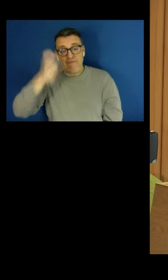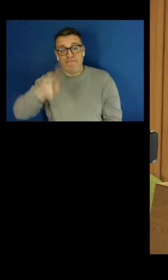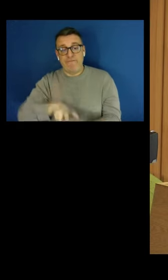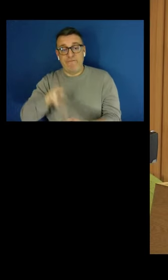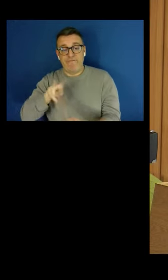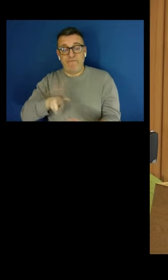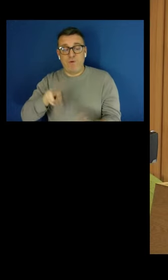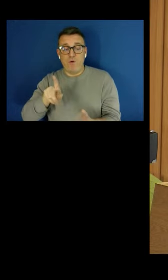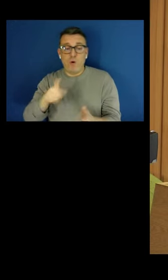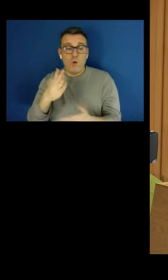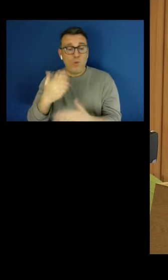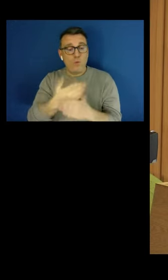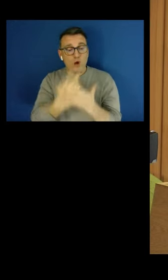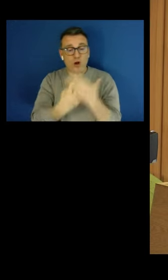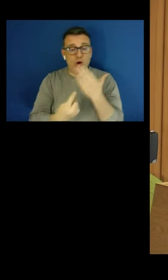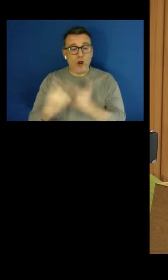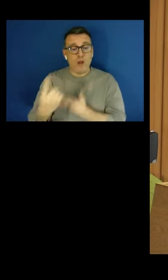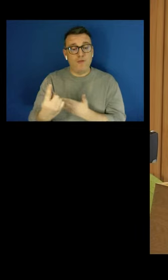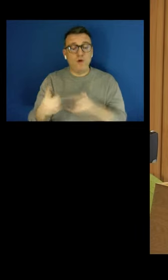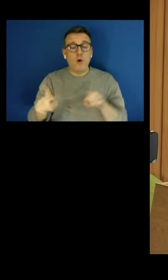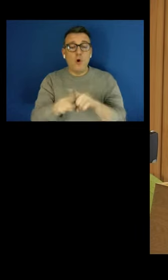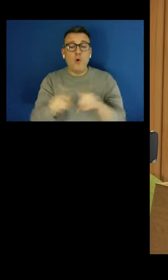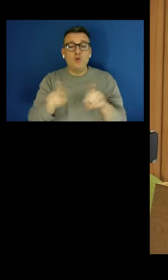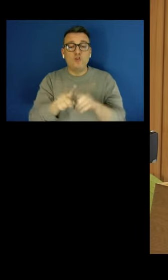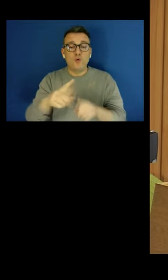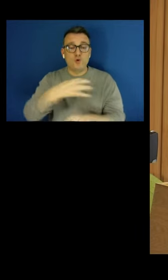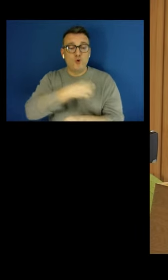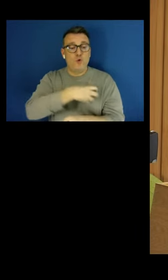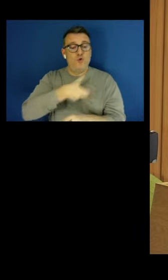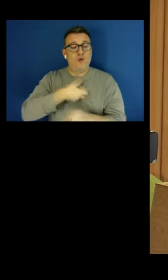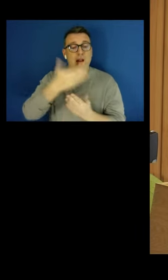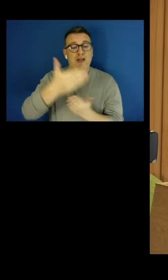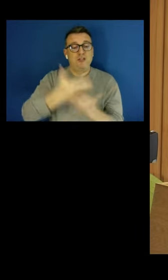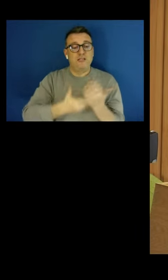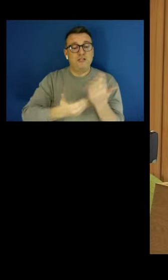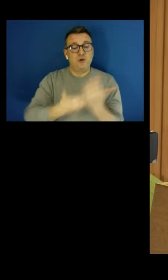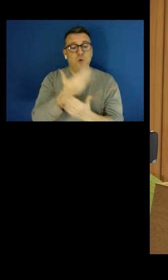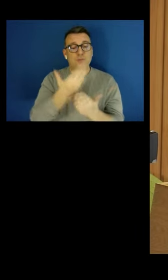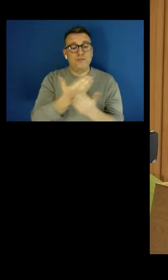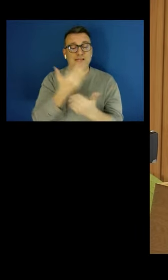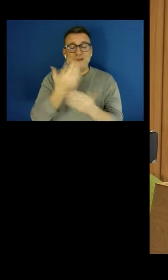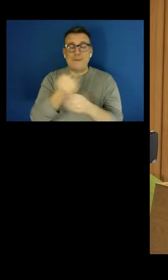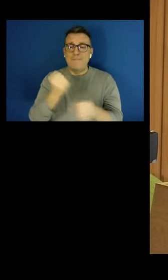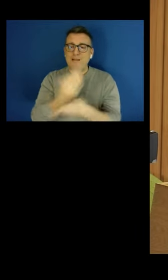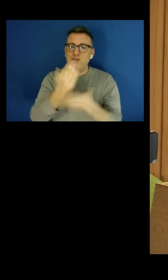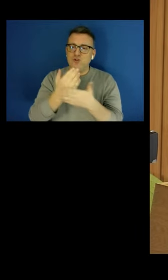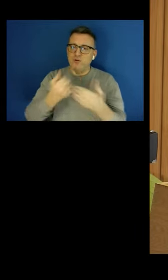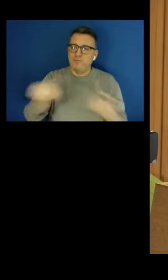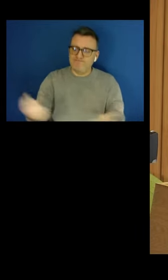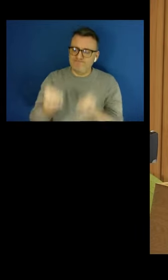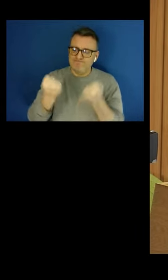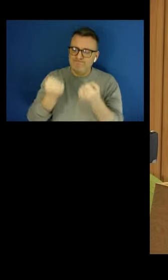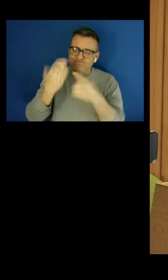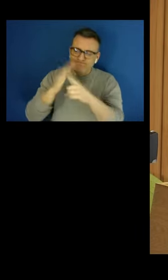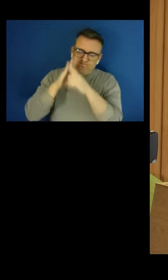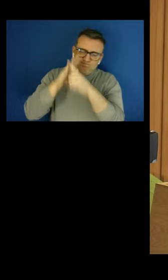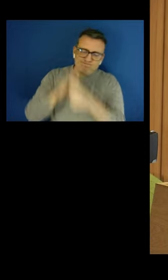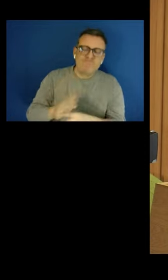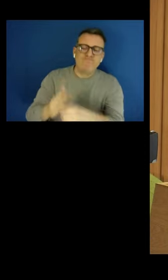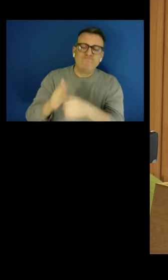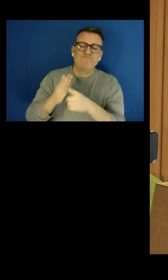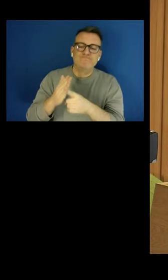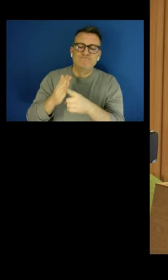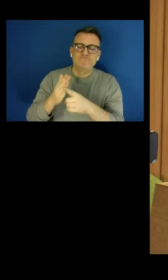legislation, and to stronger enforcement of workplace rights. A single enforcement body, which was